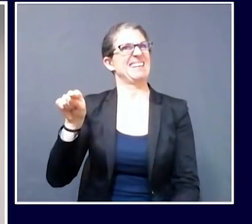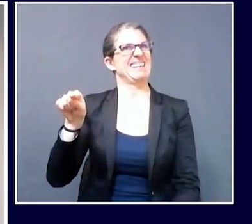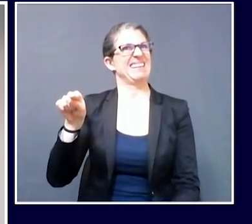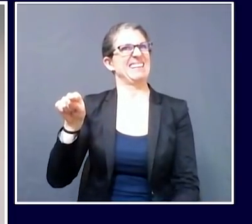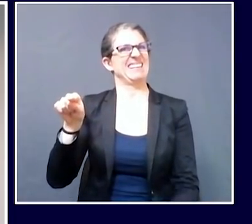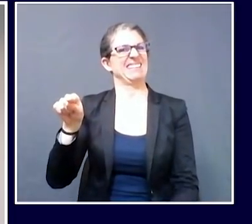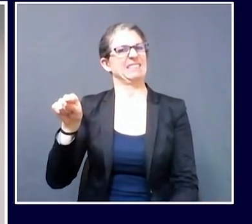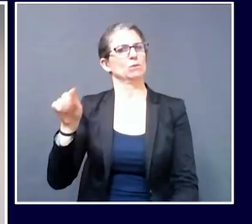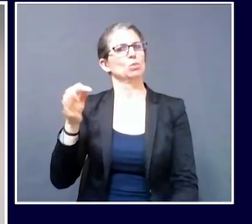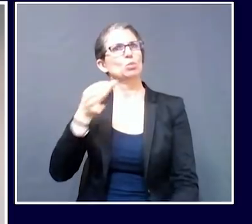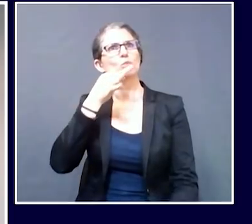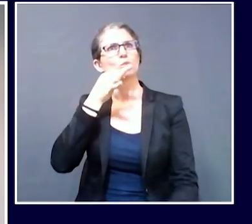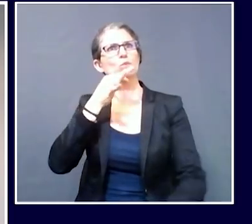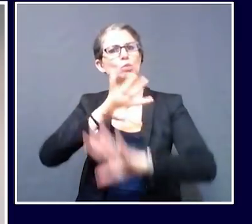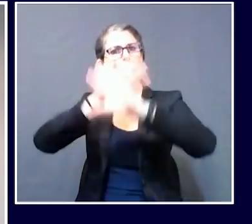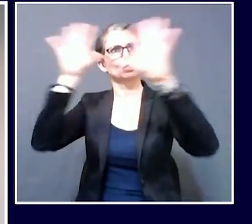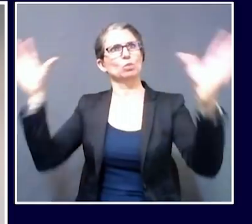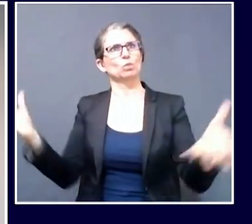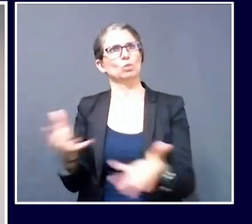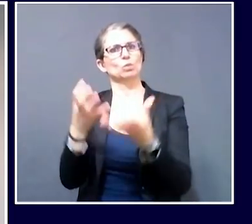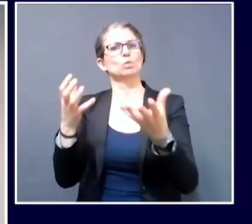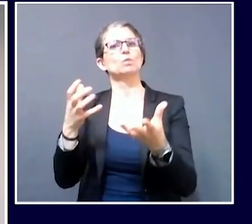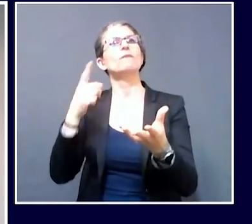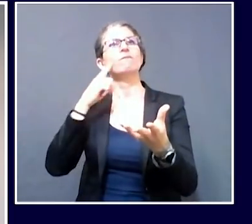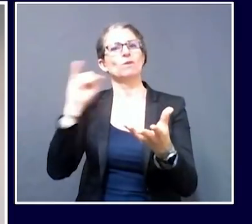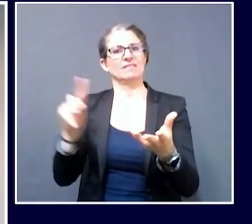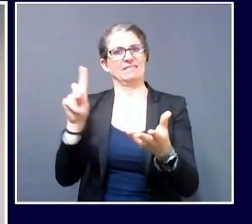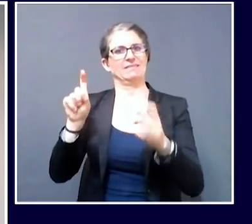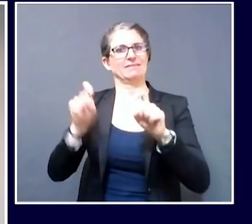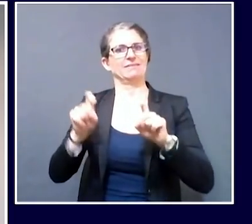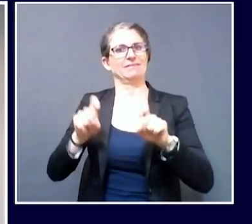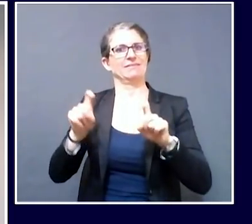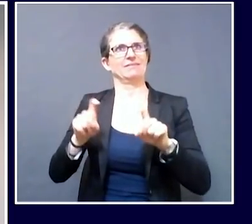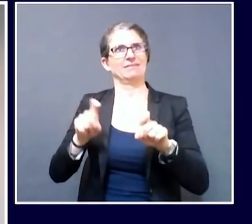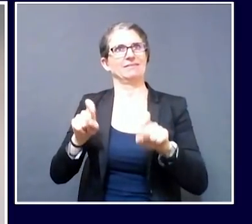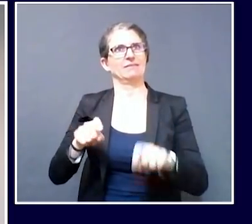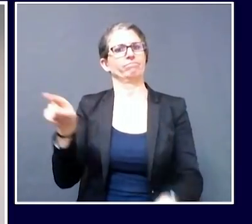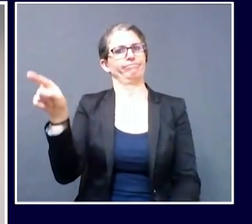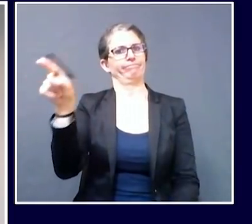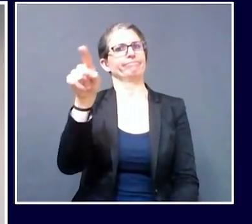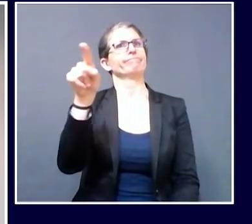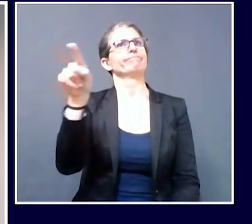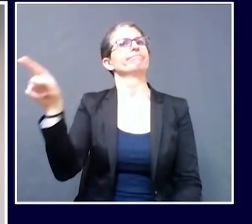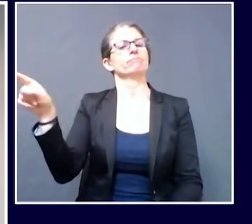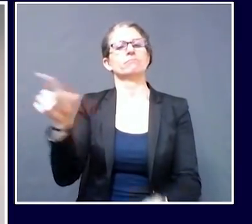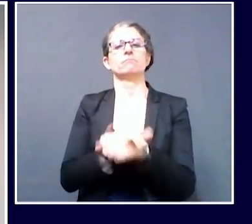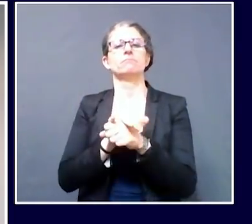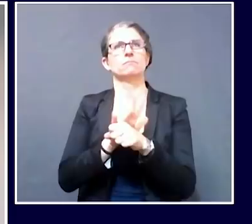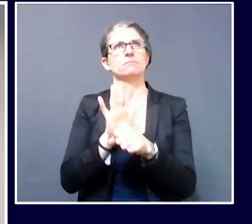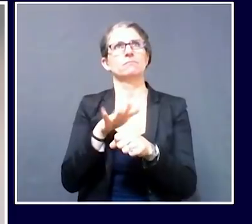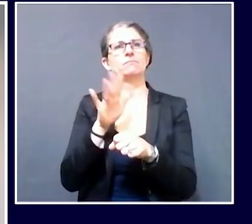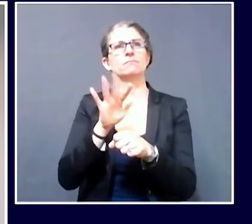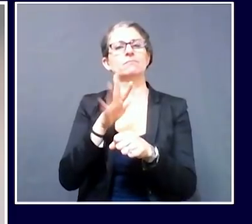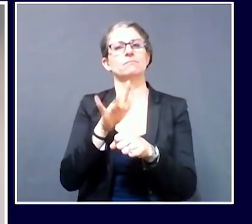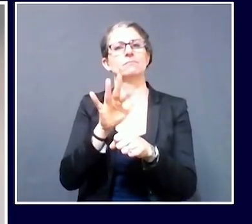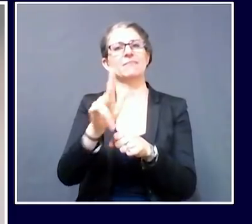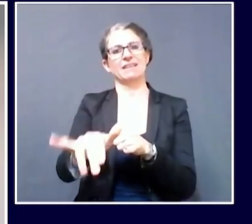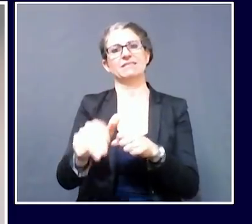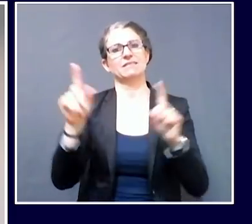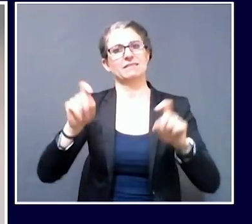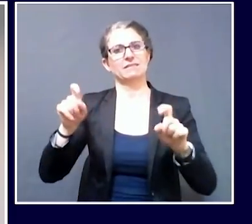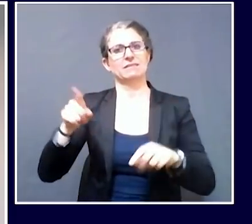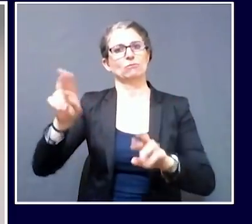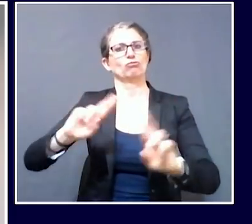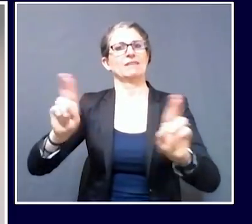extensive and deep capacity to supply the state with really just an extraordinarily high number of testing